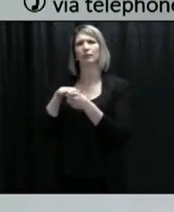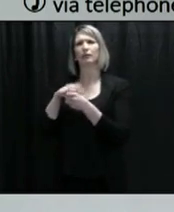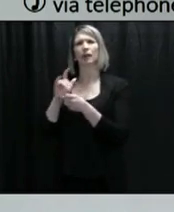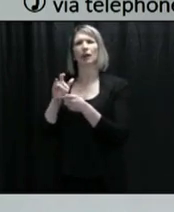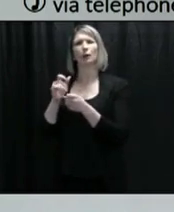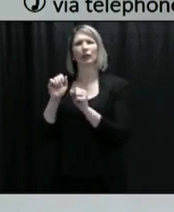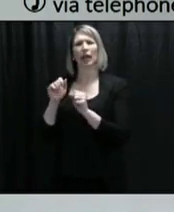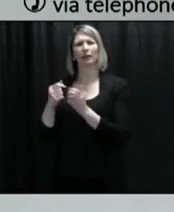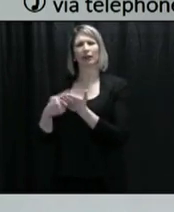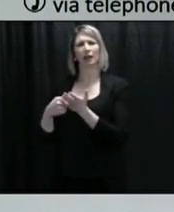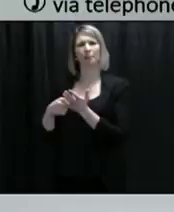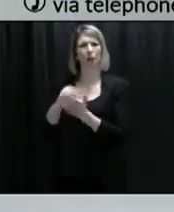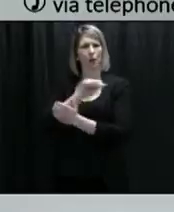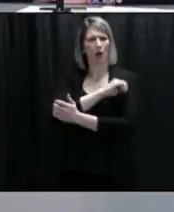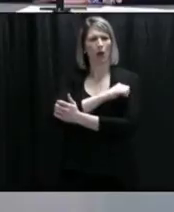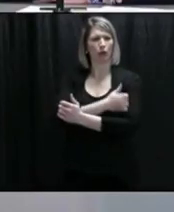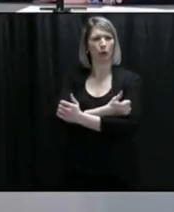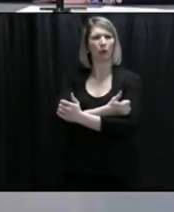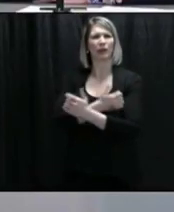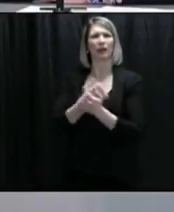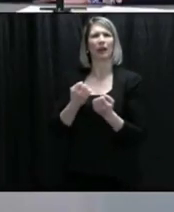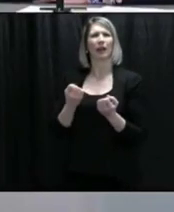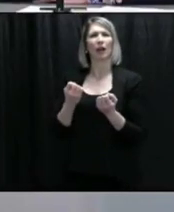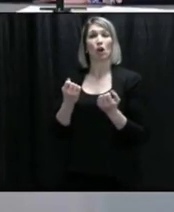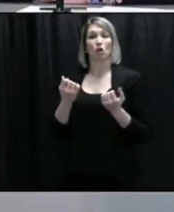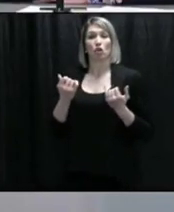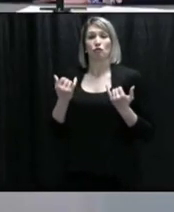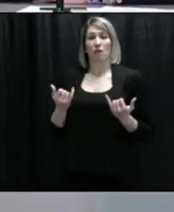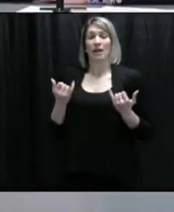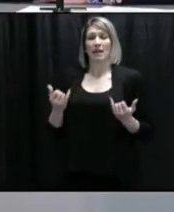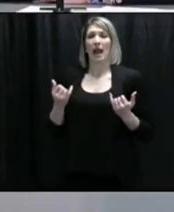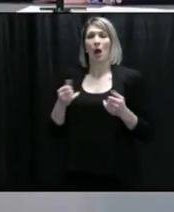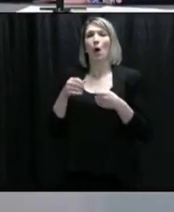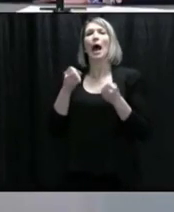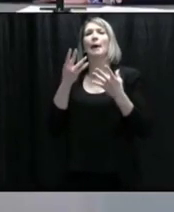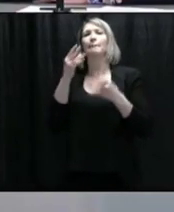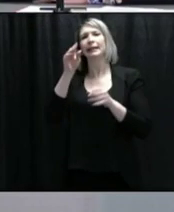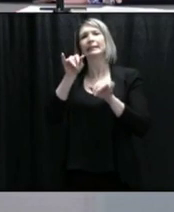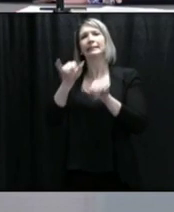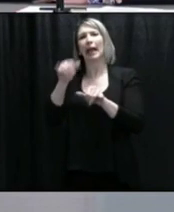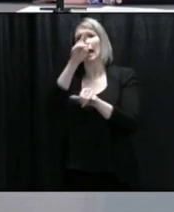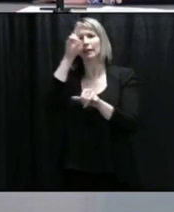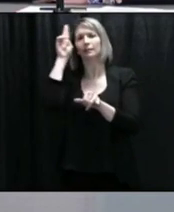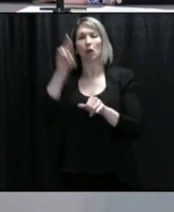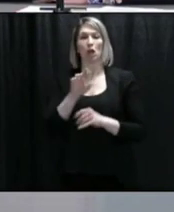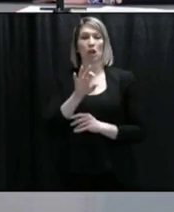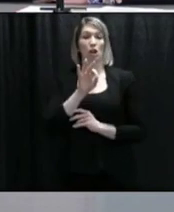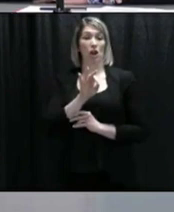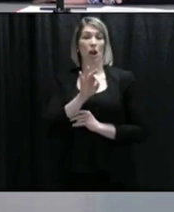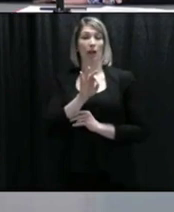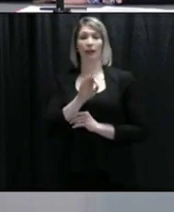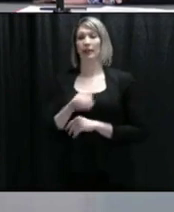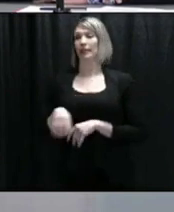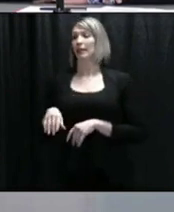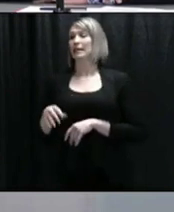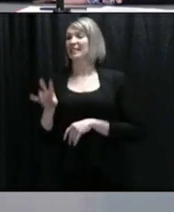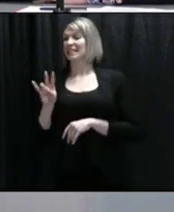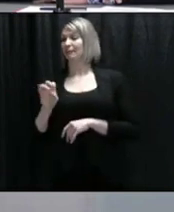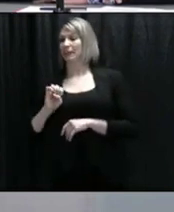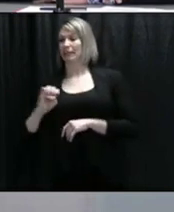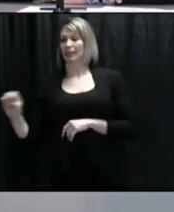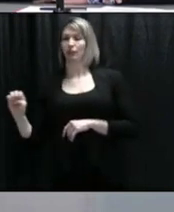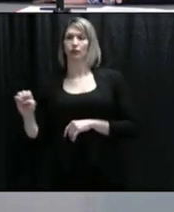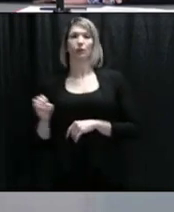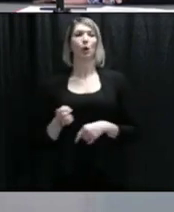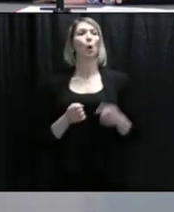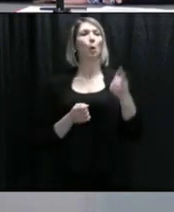We have nine across the province hospitalized. Seven of those are in Easton. One is in Central and one is